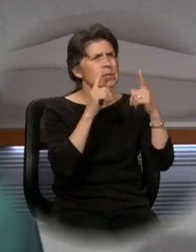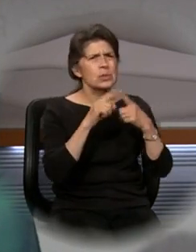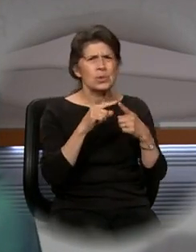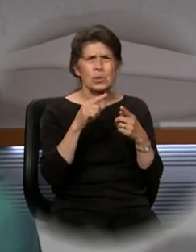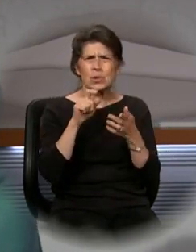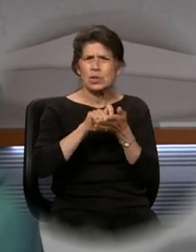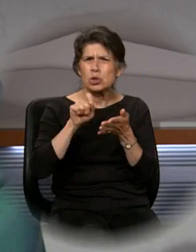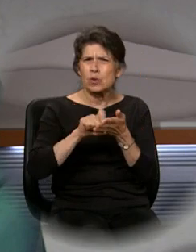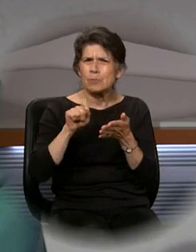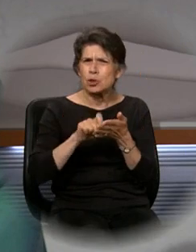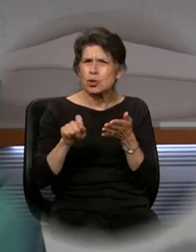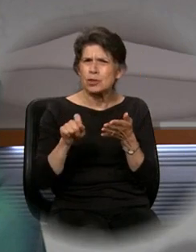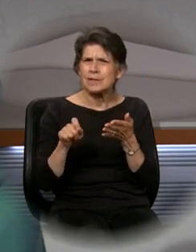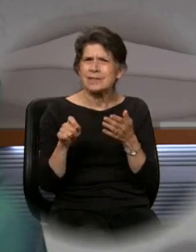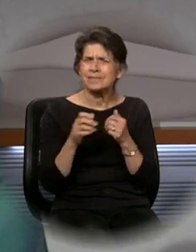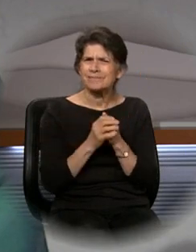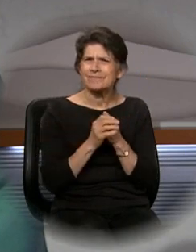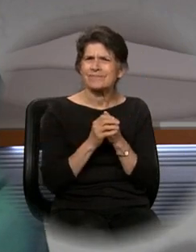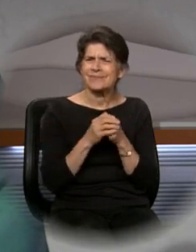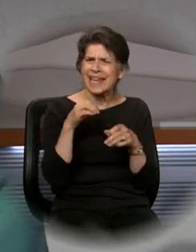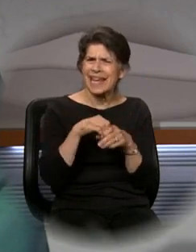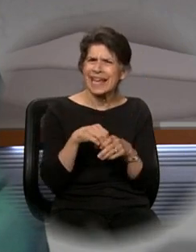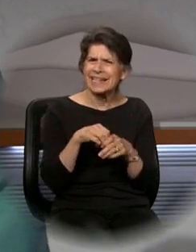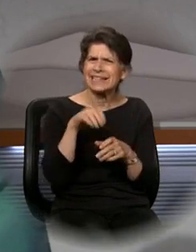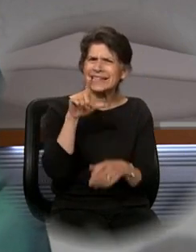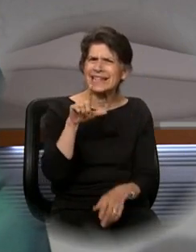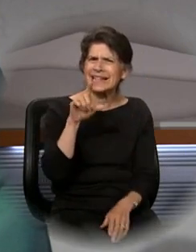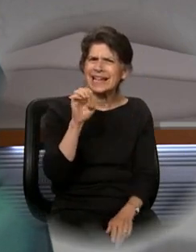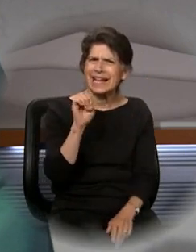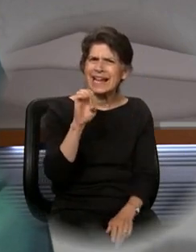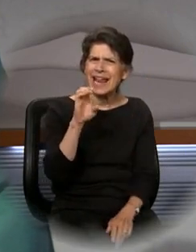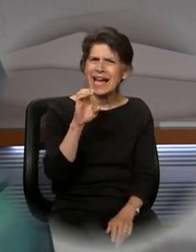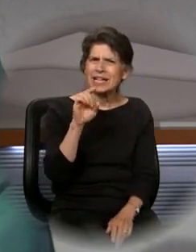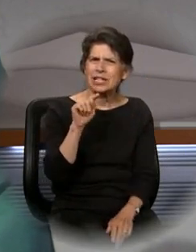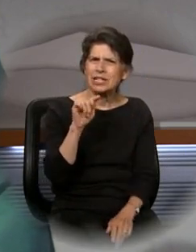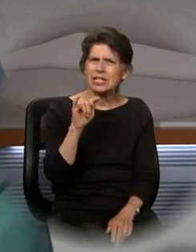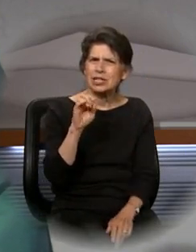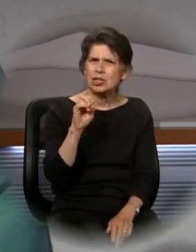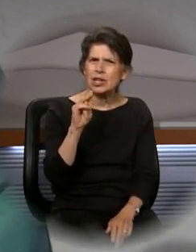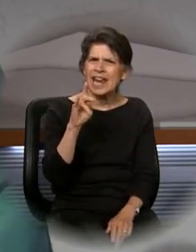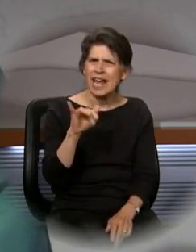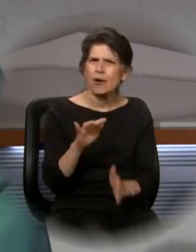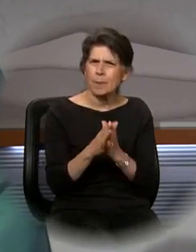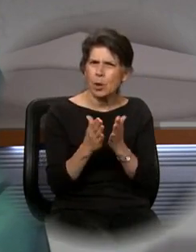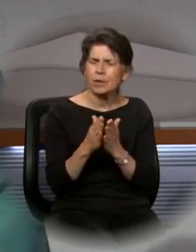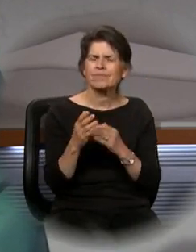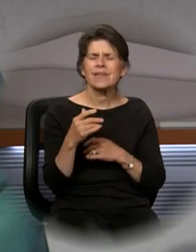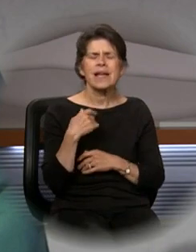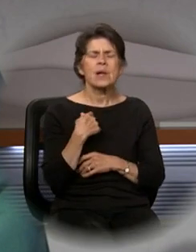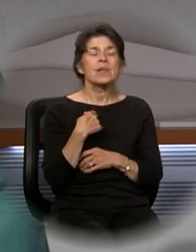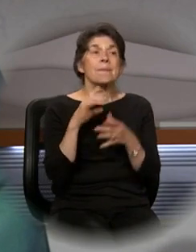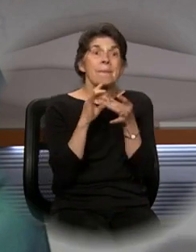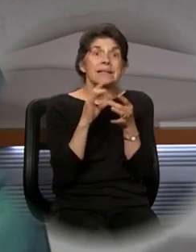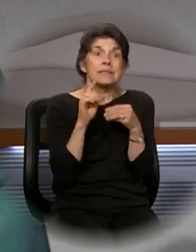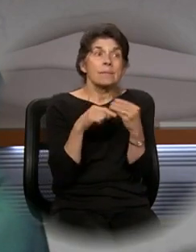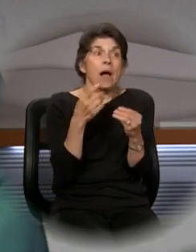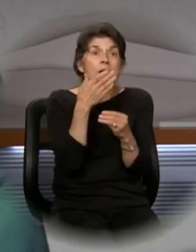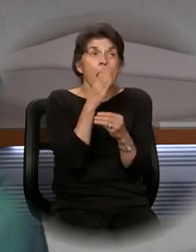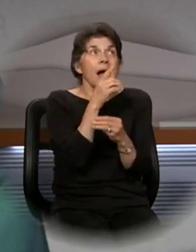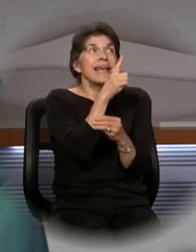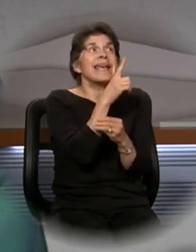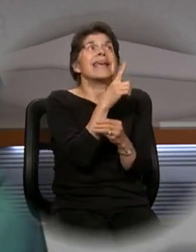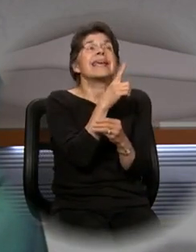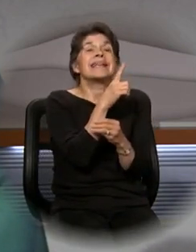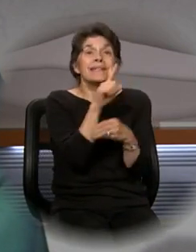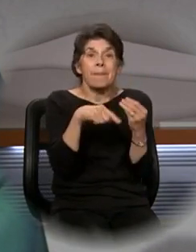the scriptures proclaimed in the lectionary and continually hear that message that our God is all about life, not